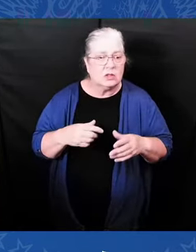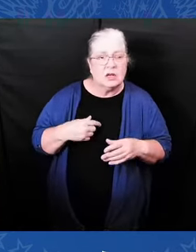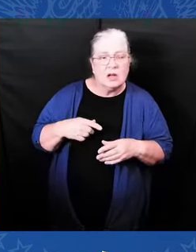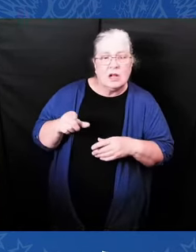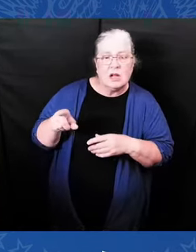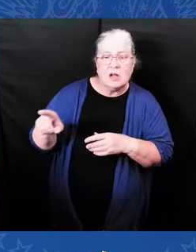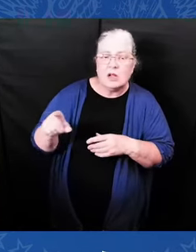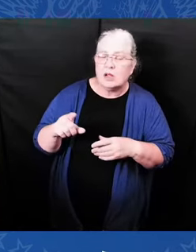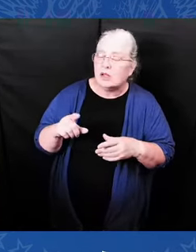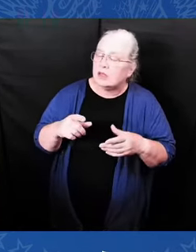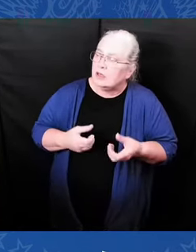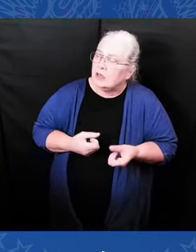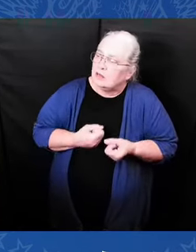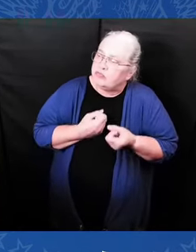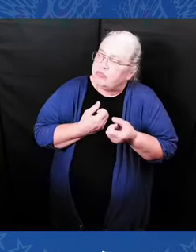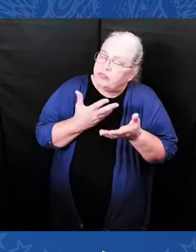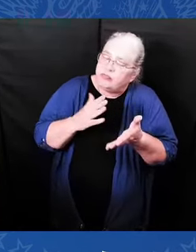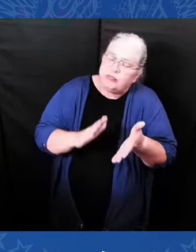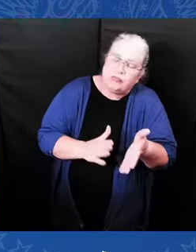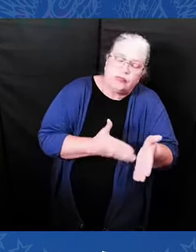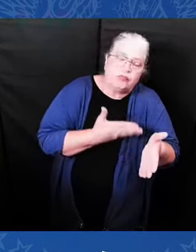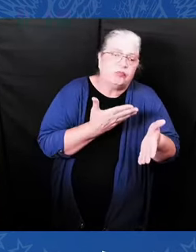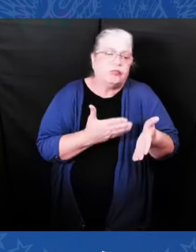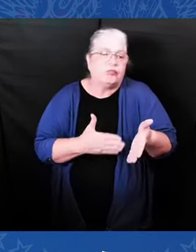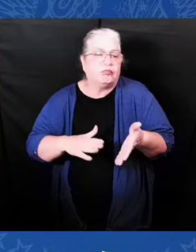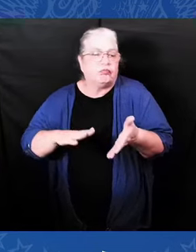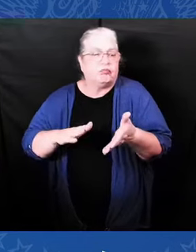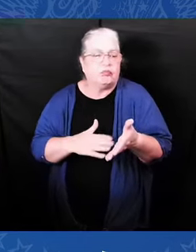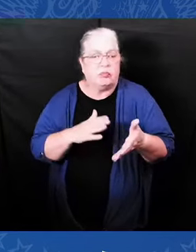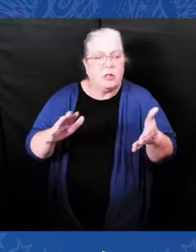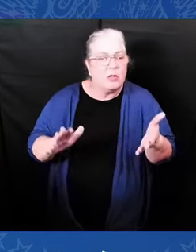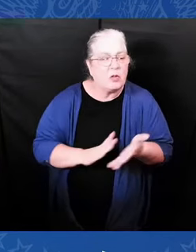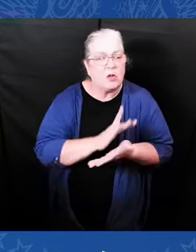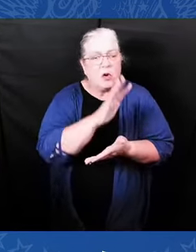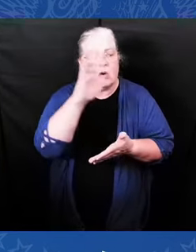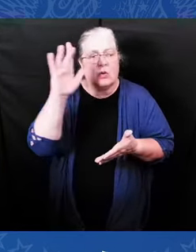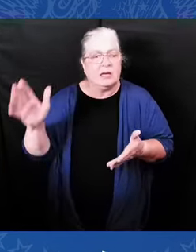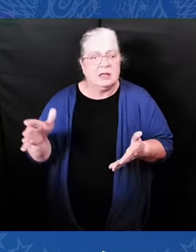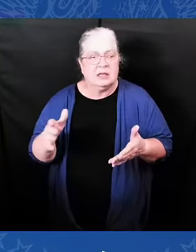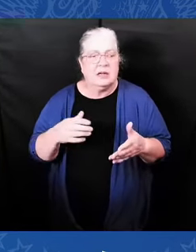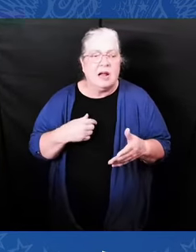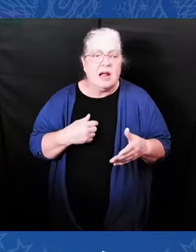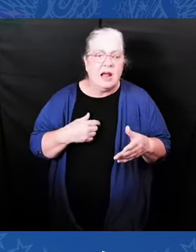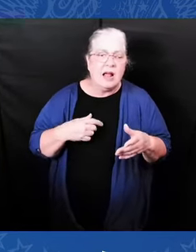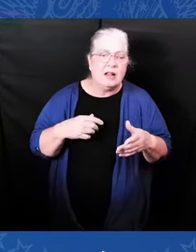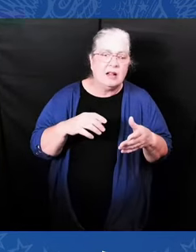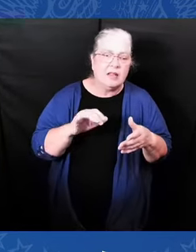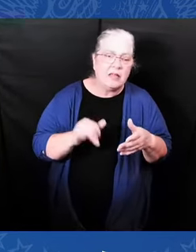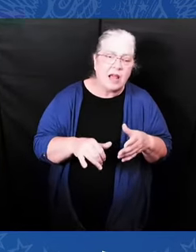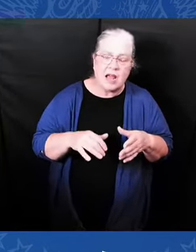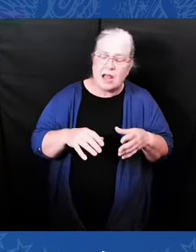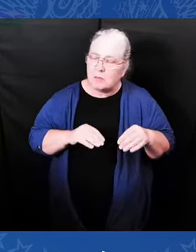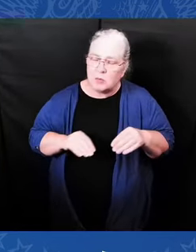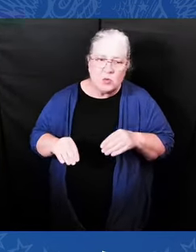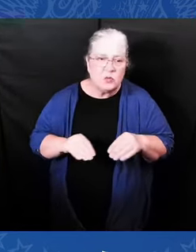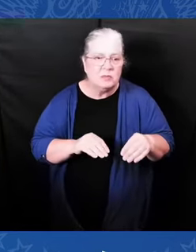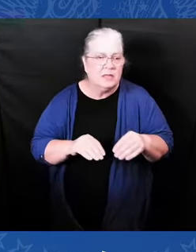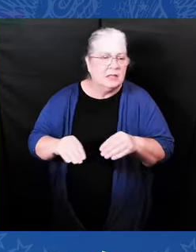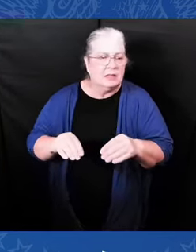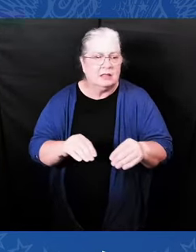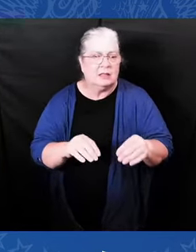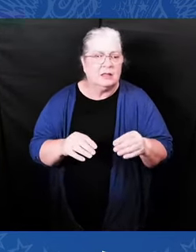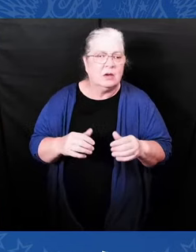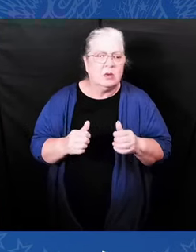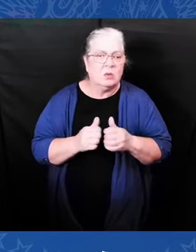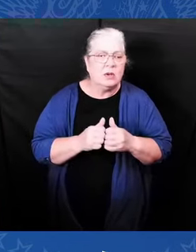damn, so I'm not even going to try. But I'll quote, it's been a long time in coming. But I know change